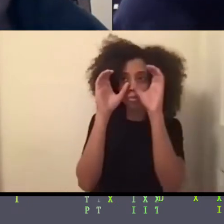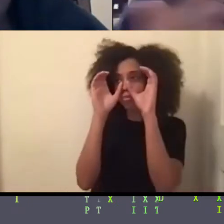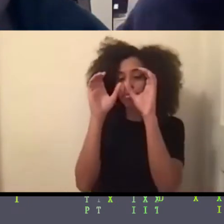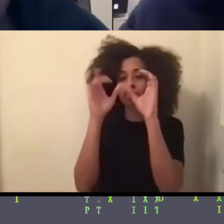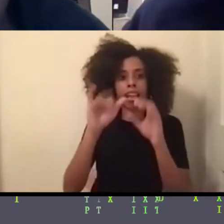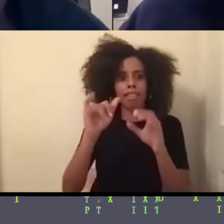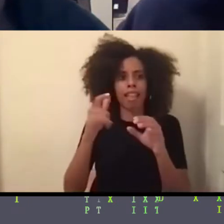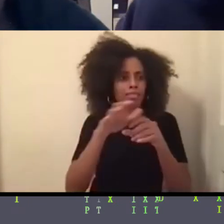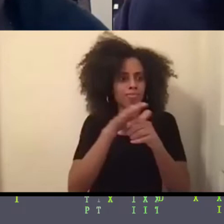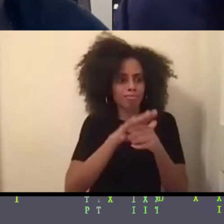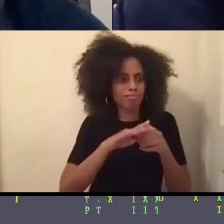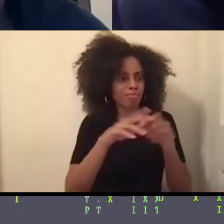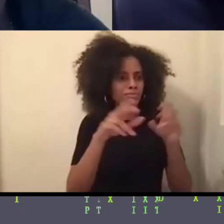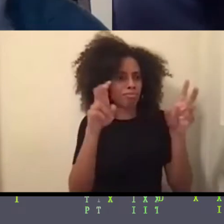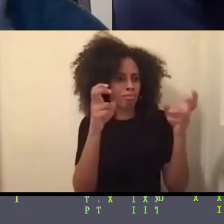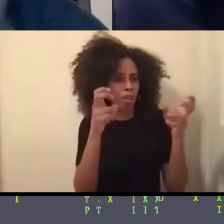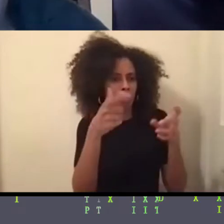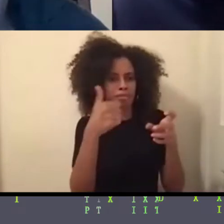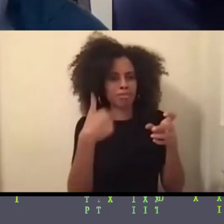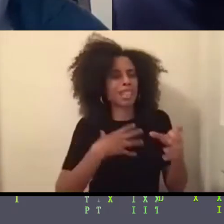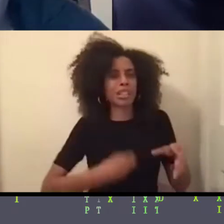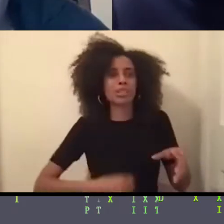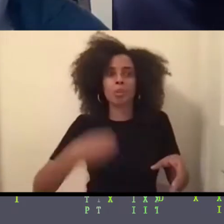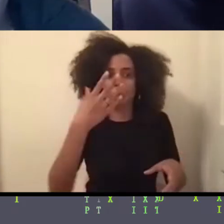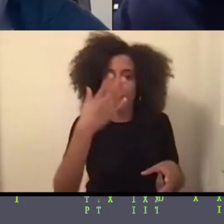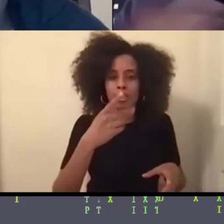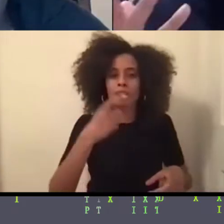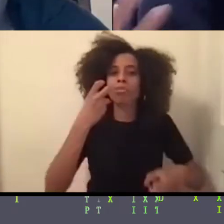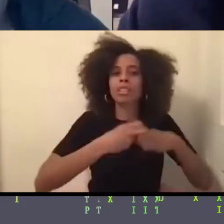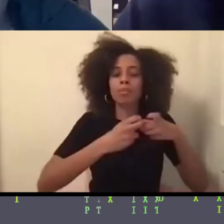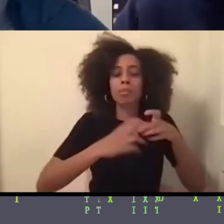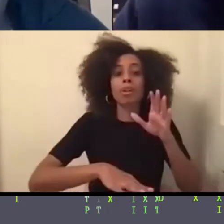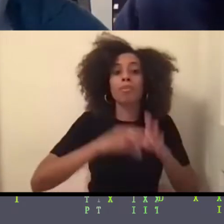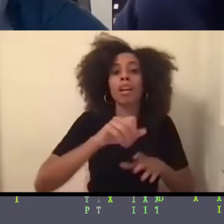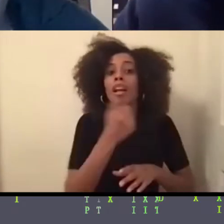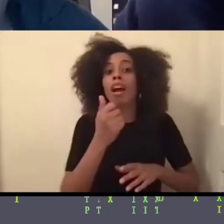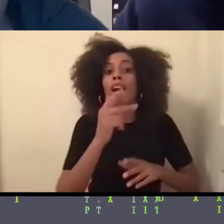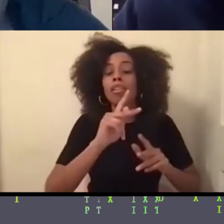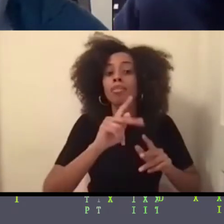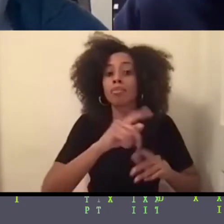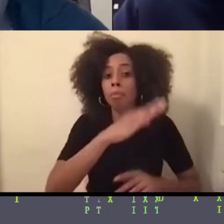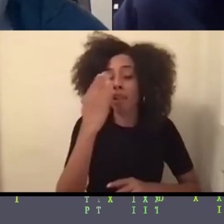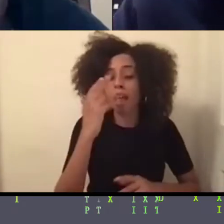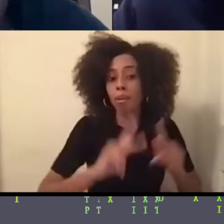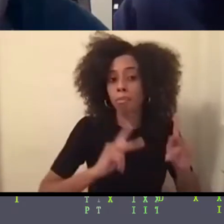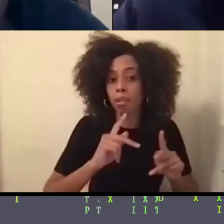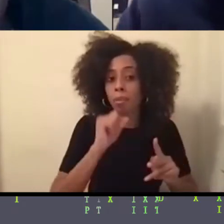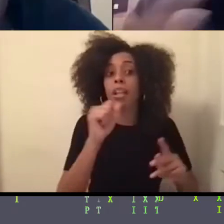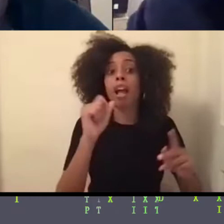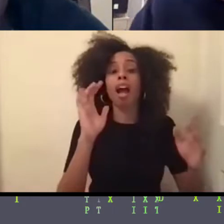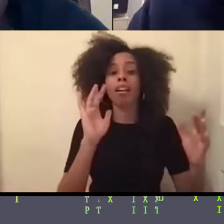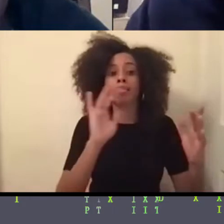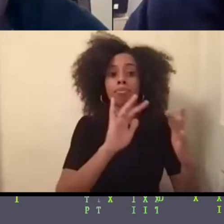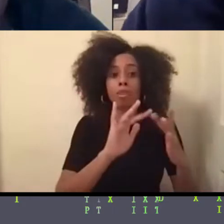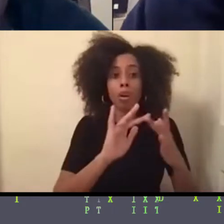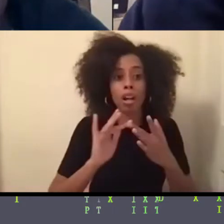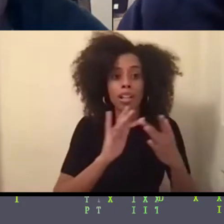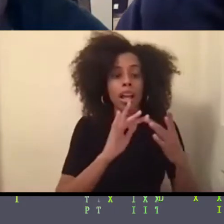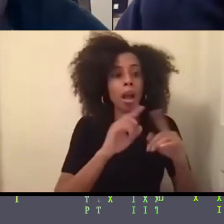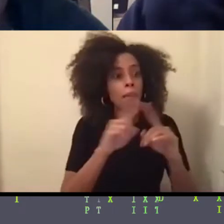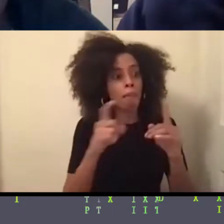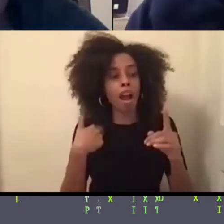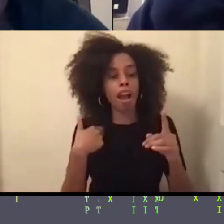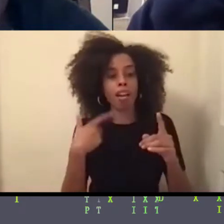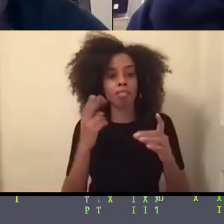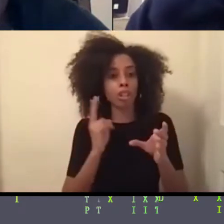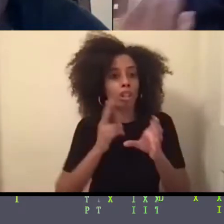like, find each other just like in not online. And then I kind of got linked up with them and we had